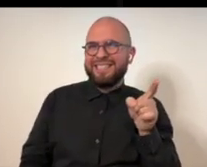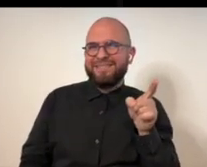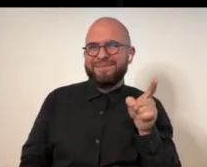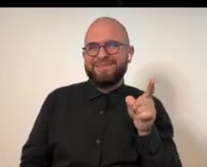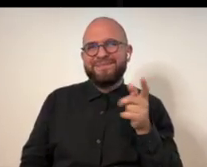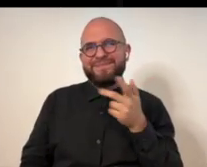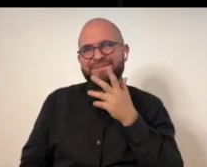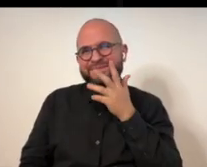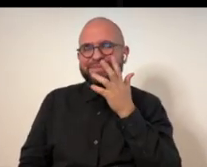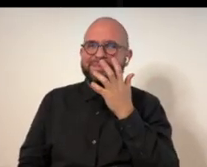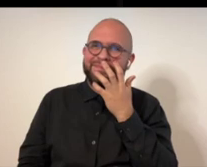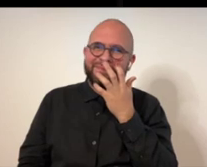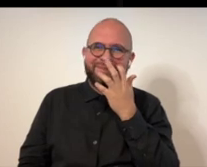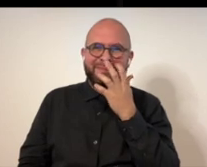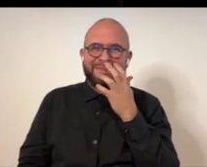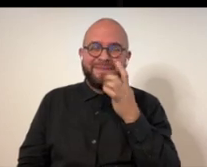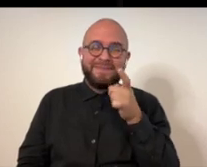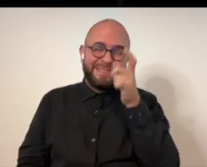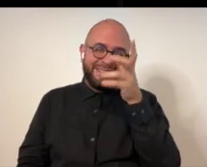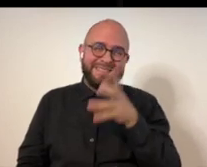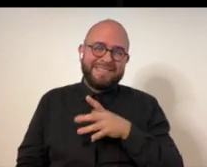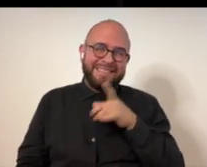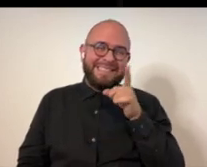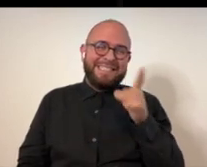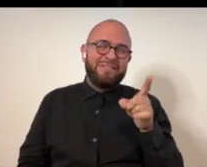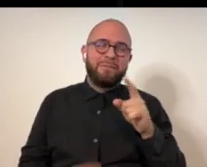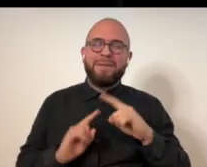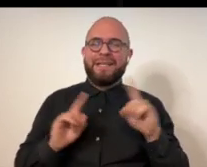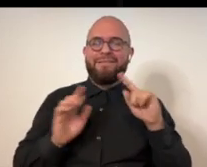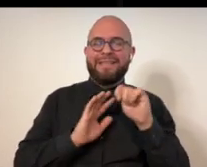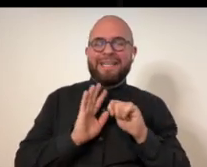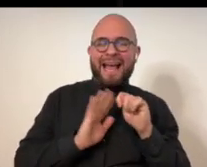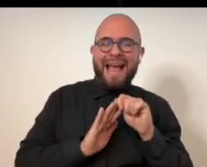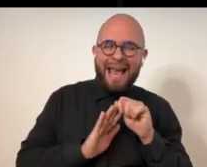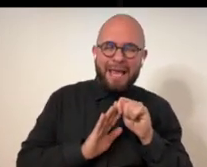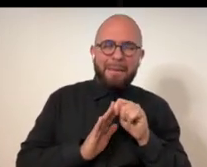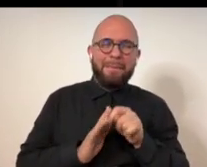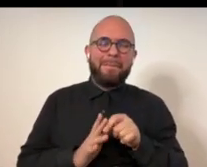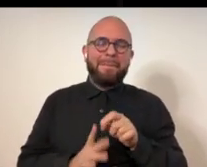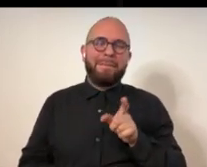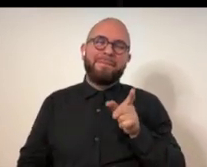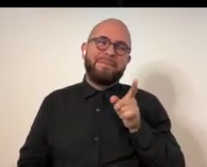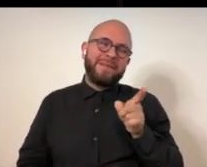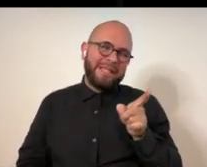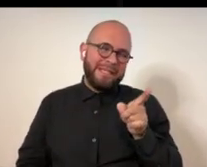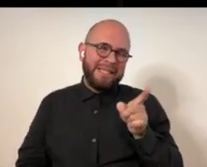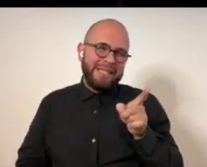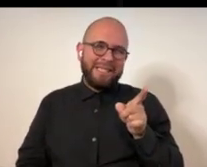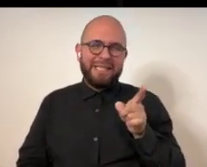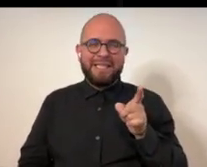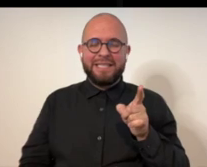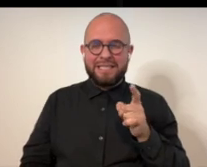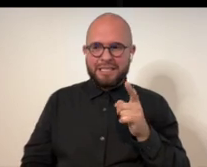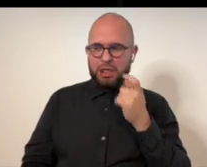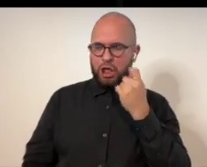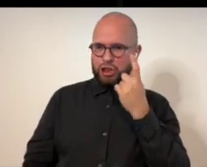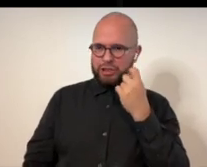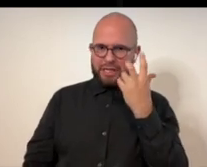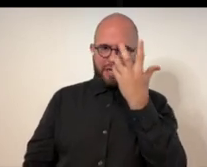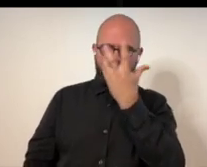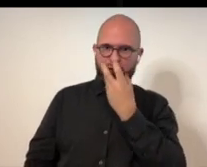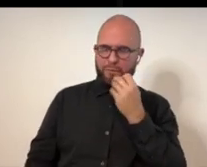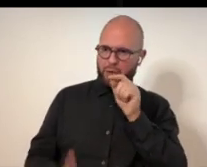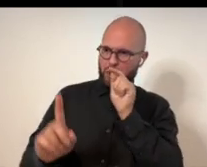Klimt, but, um, I think he, he, you know, it's a, he's from a different time and he has a different